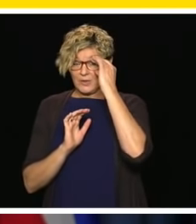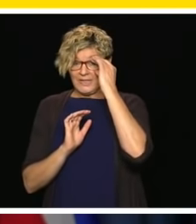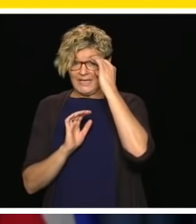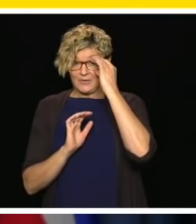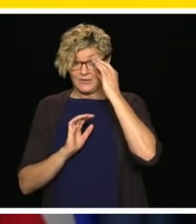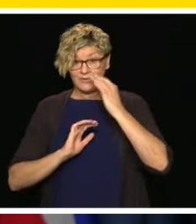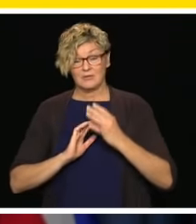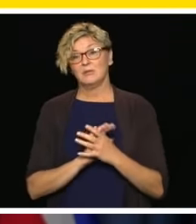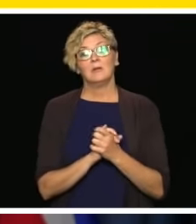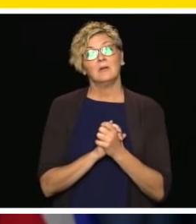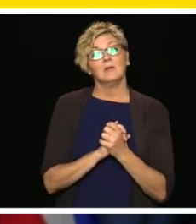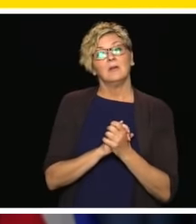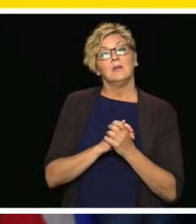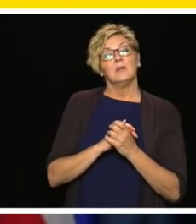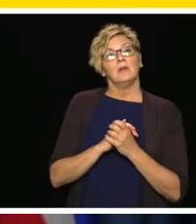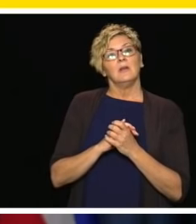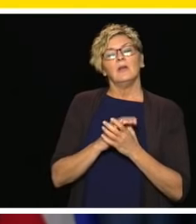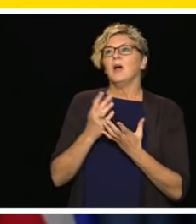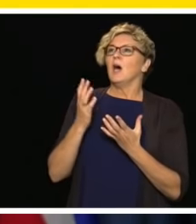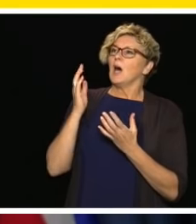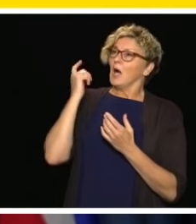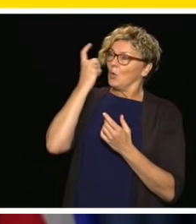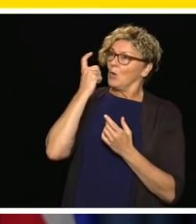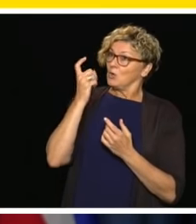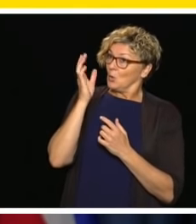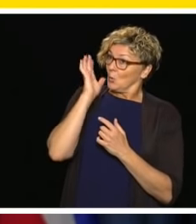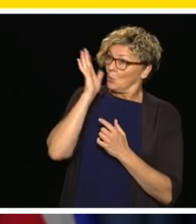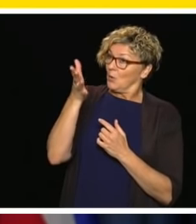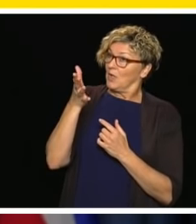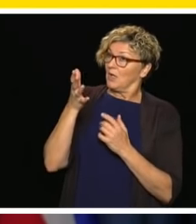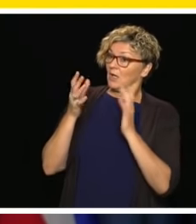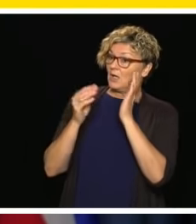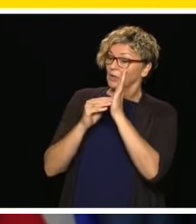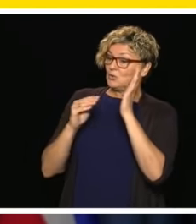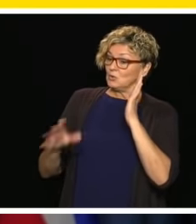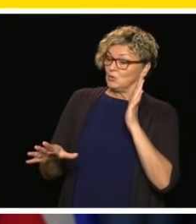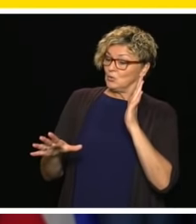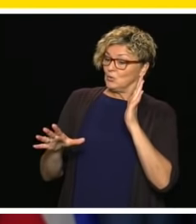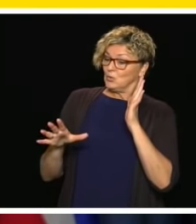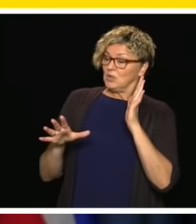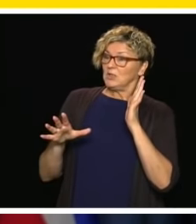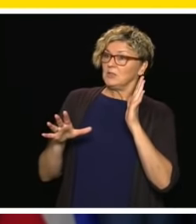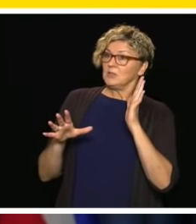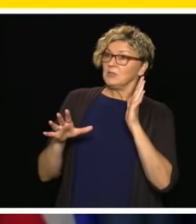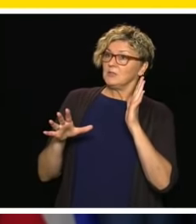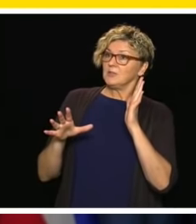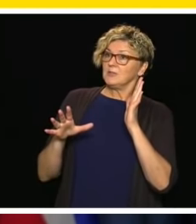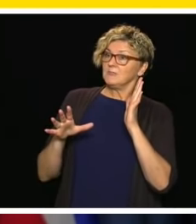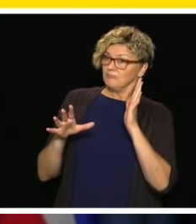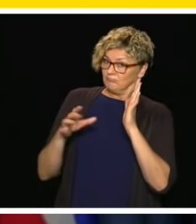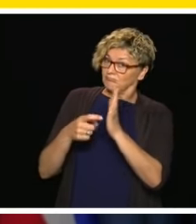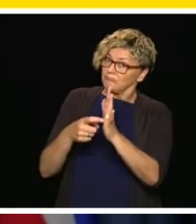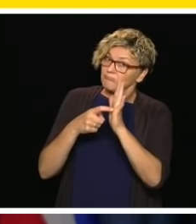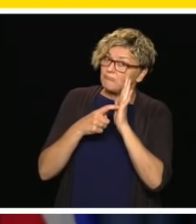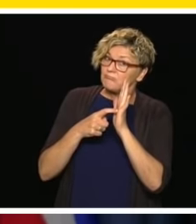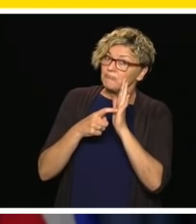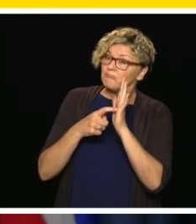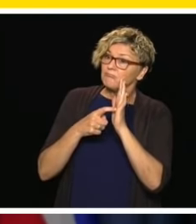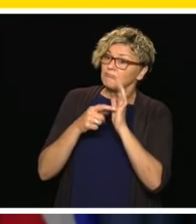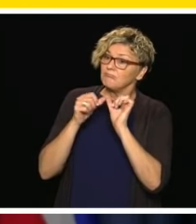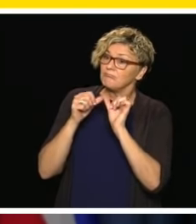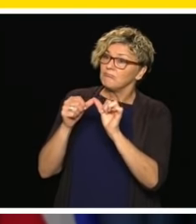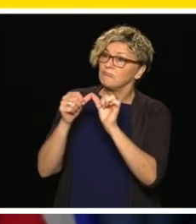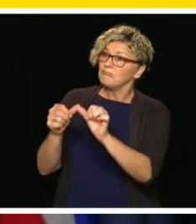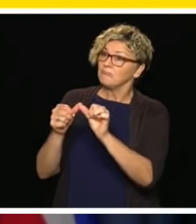be required to do both virtual learning and in-class learning? How will that impact